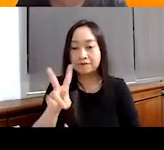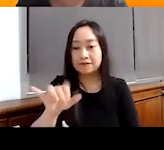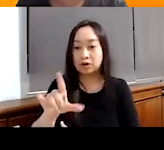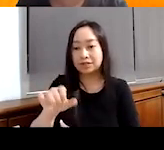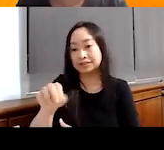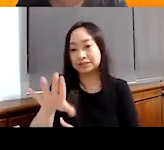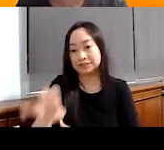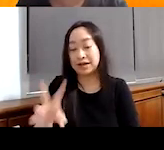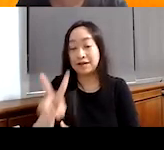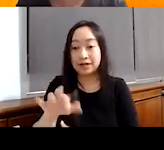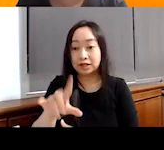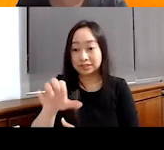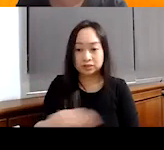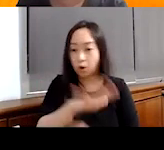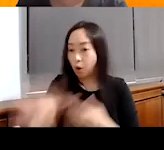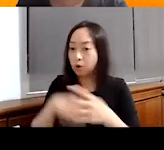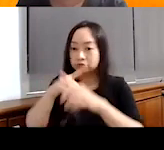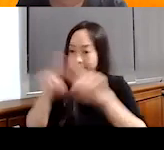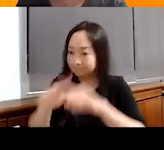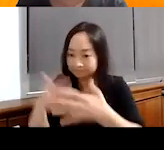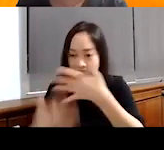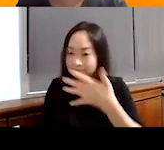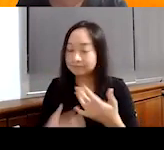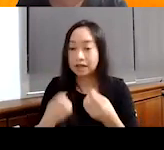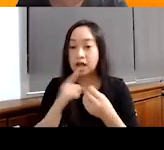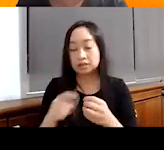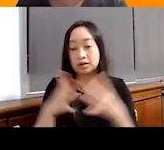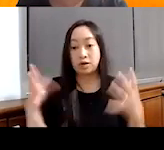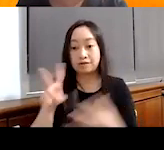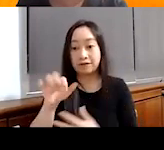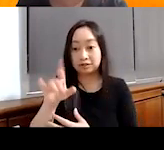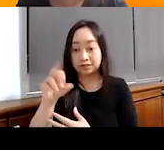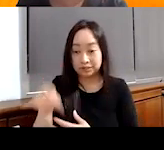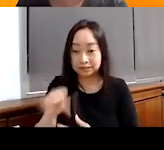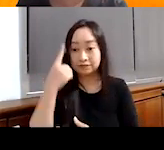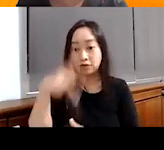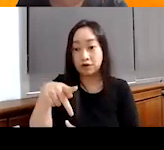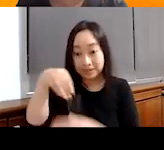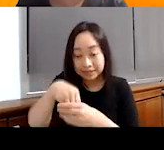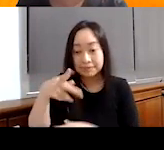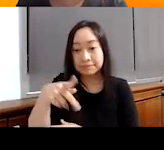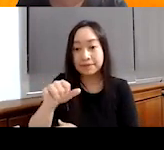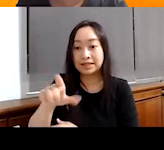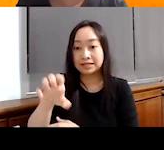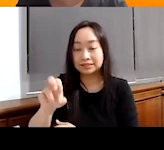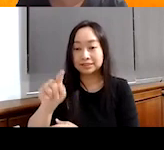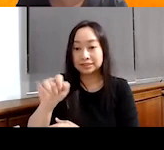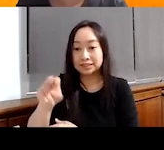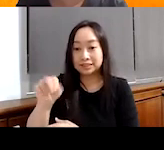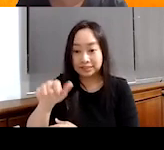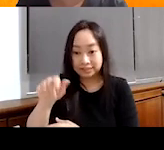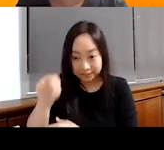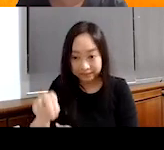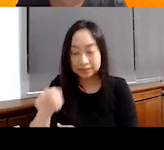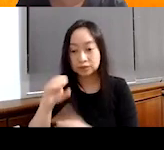violence in all shapes and forms. So there's, there's actually a lot of violence within Palestinian society, um, culturally, but also